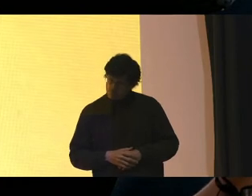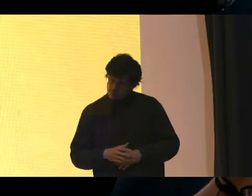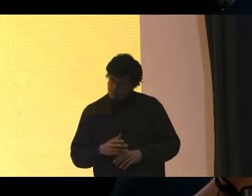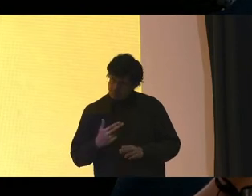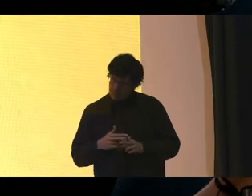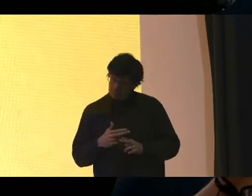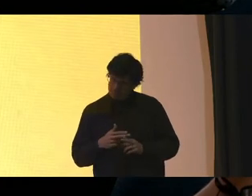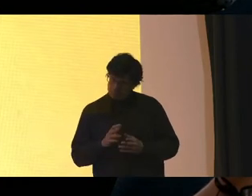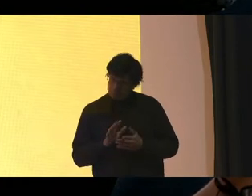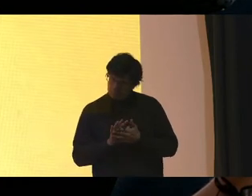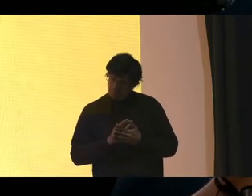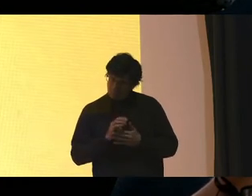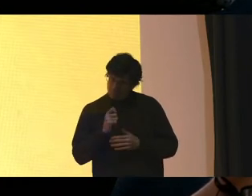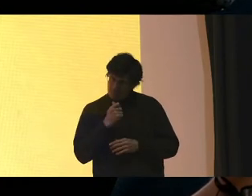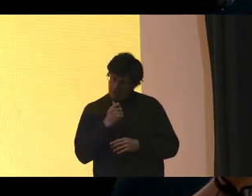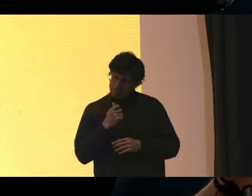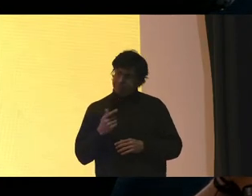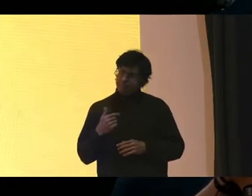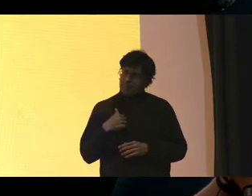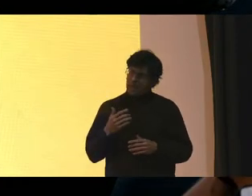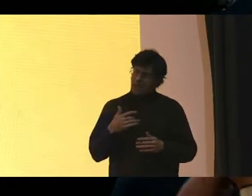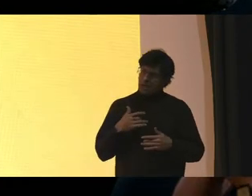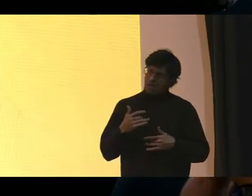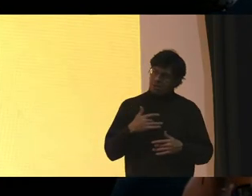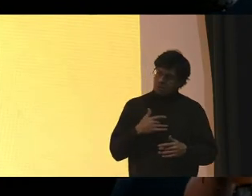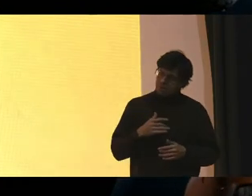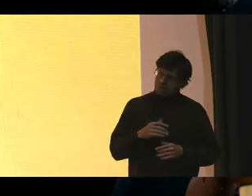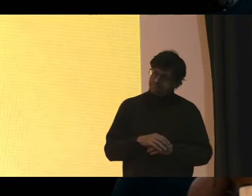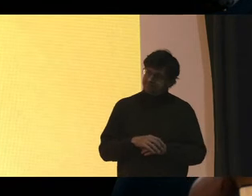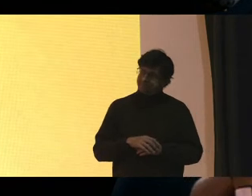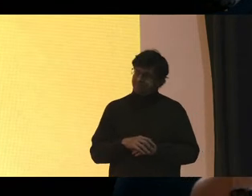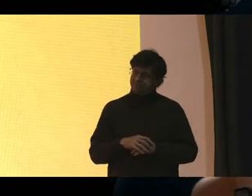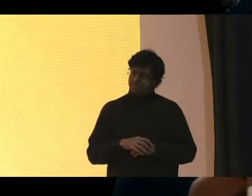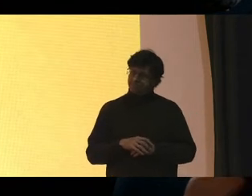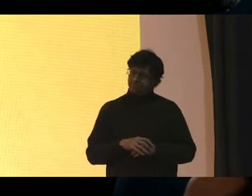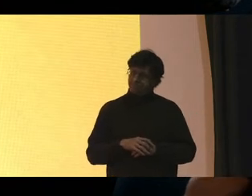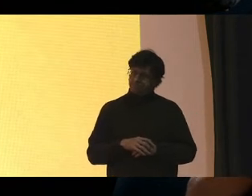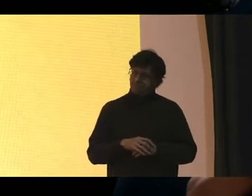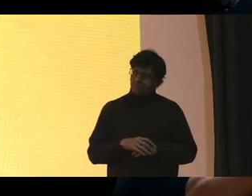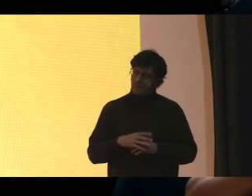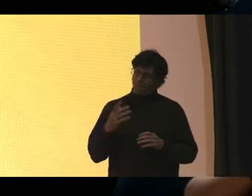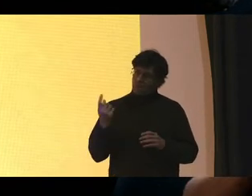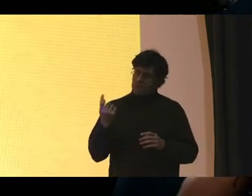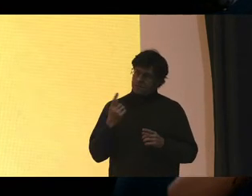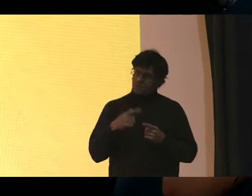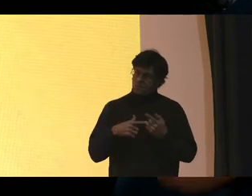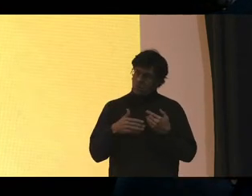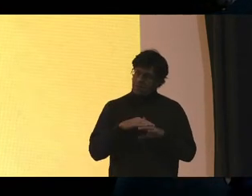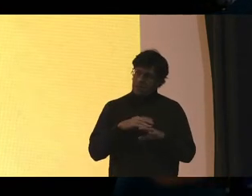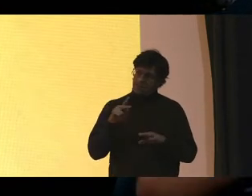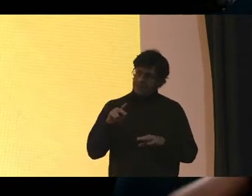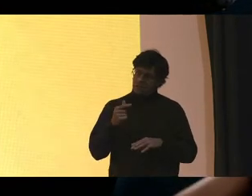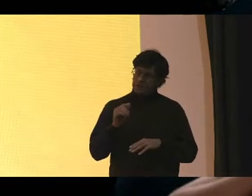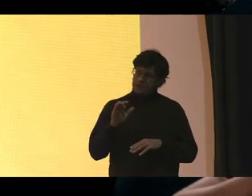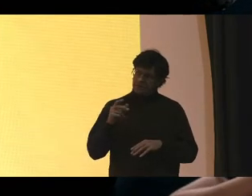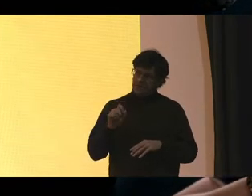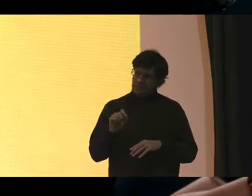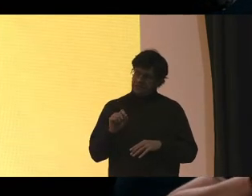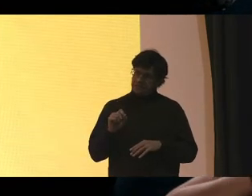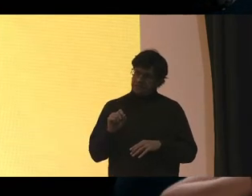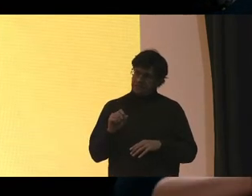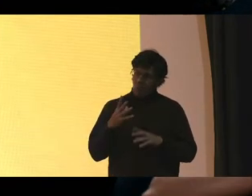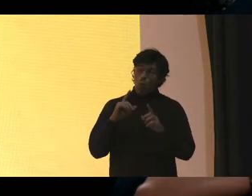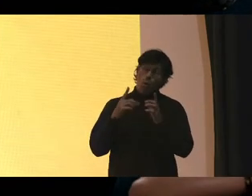And my concern is, I want to commend PGCPS for the efforts